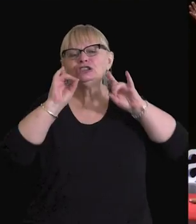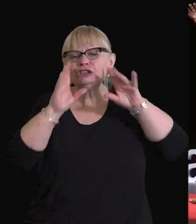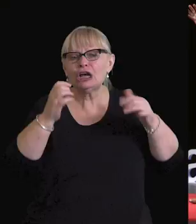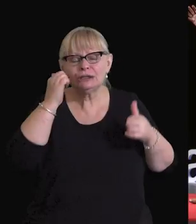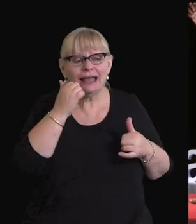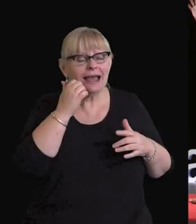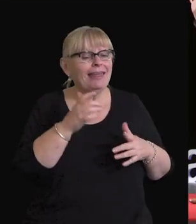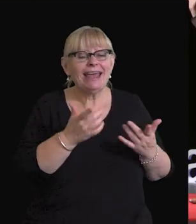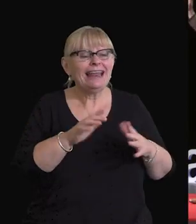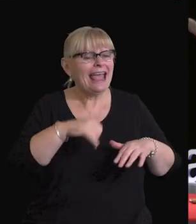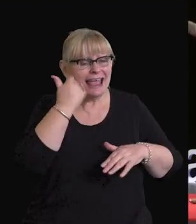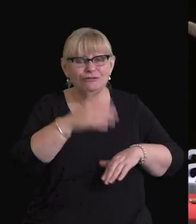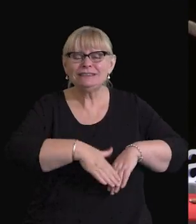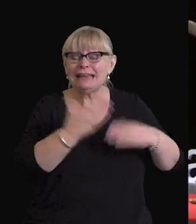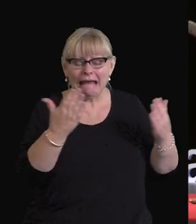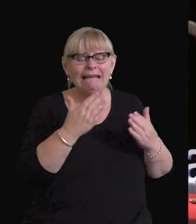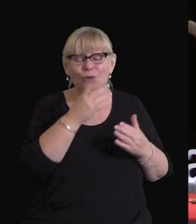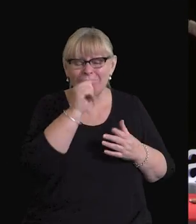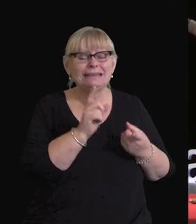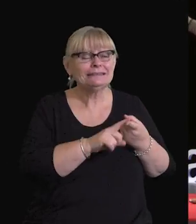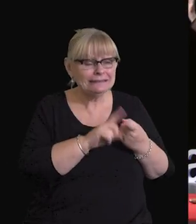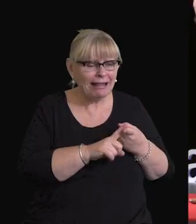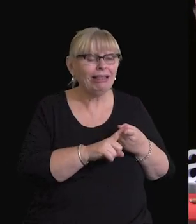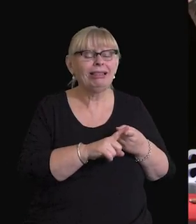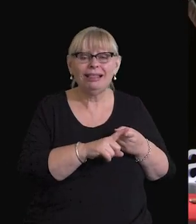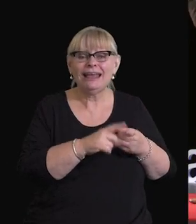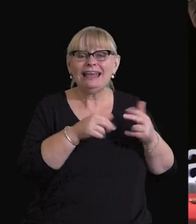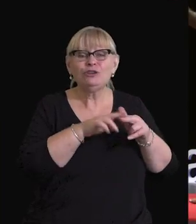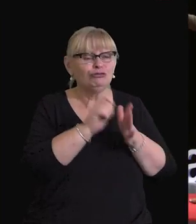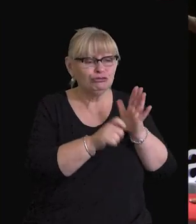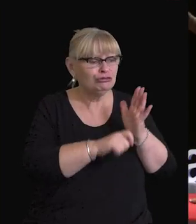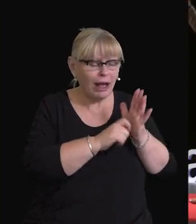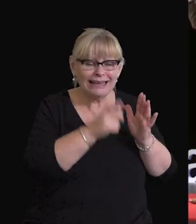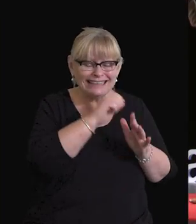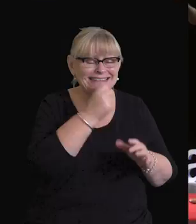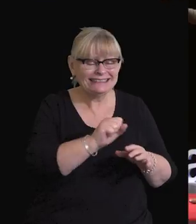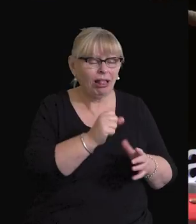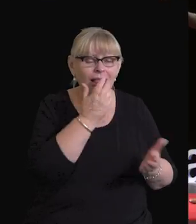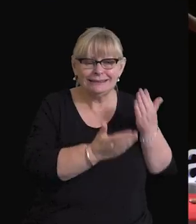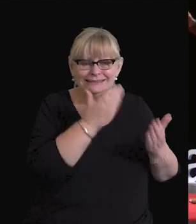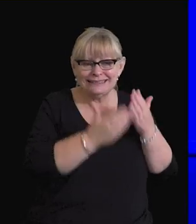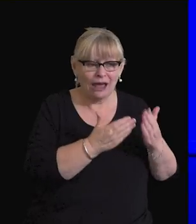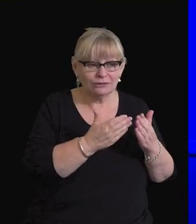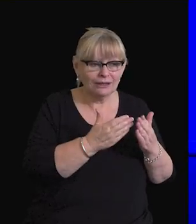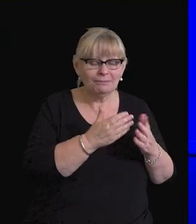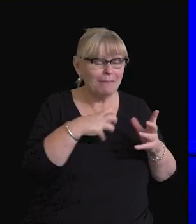writing every day doesn't make you immune from self-doubt. It just means that you run up against it harder and more often.